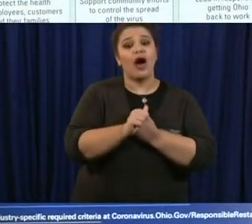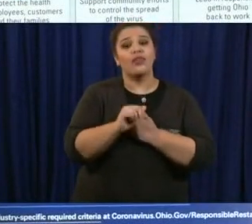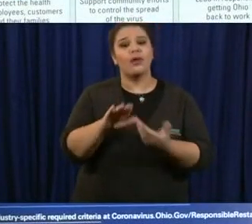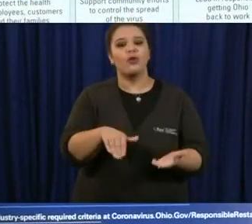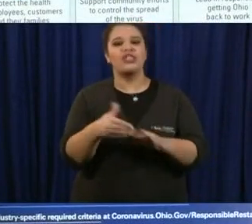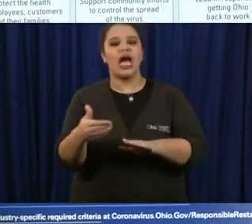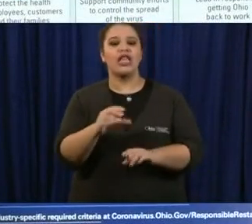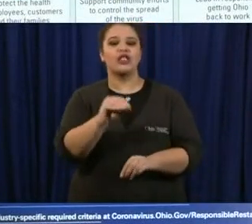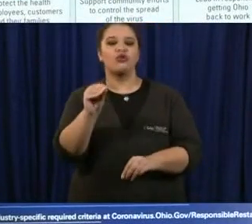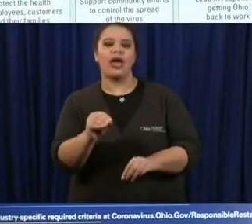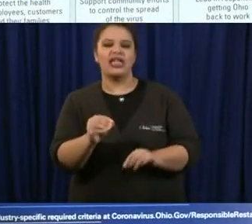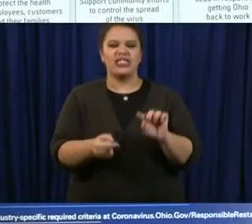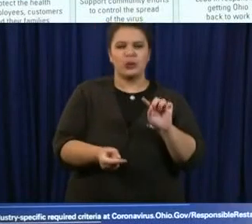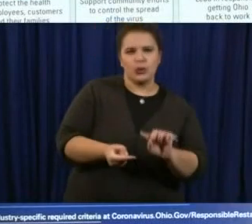and what does that plan look like?